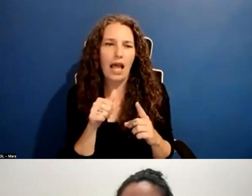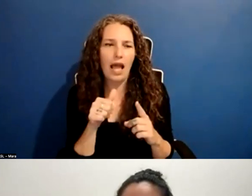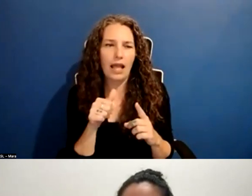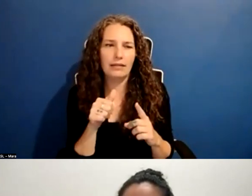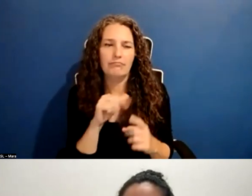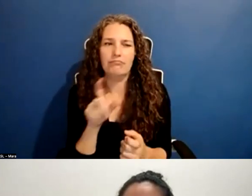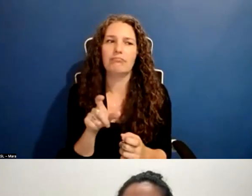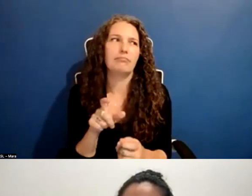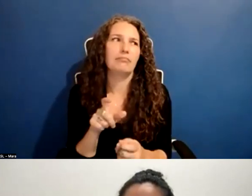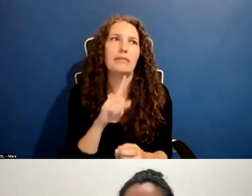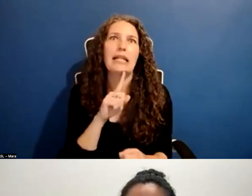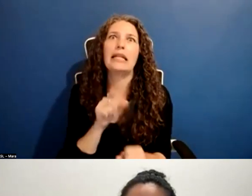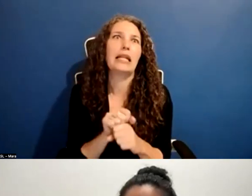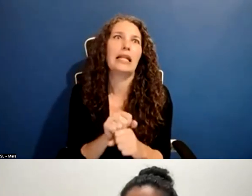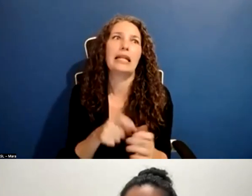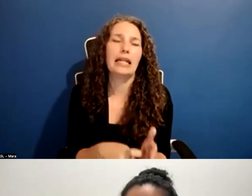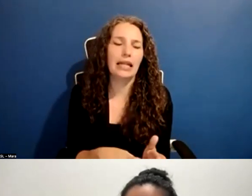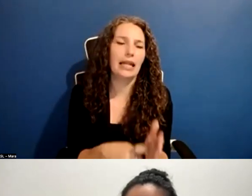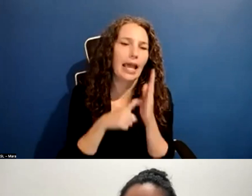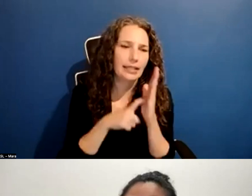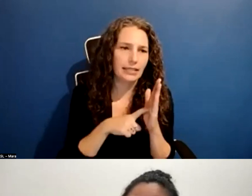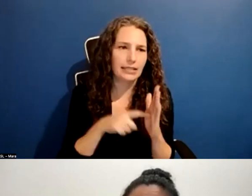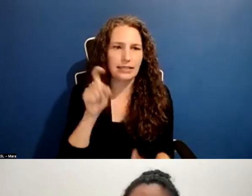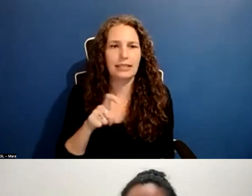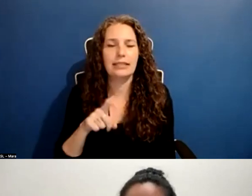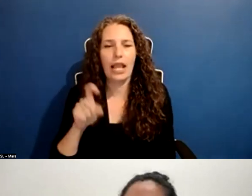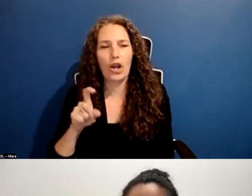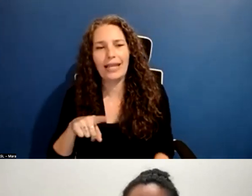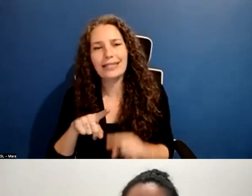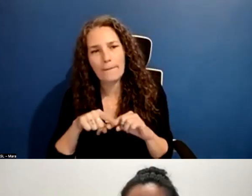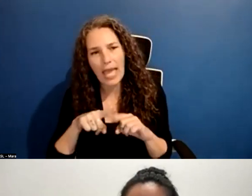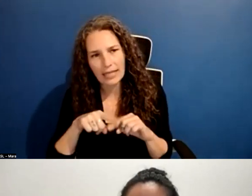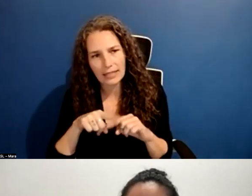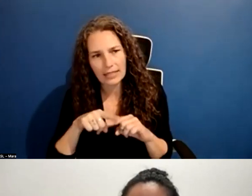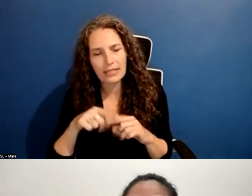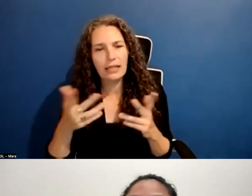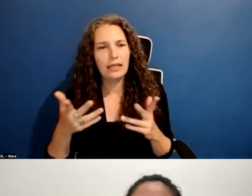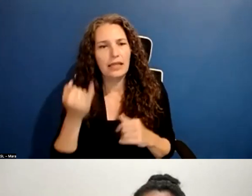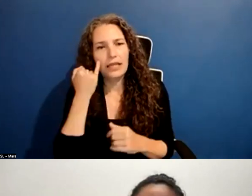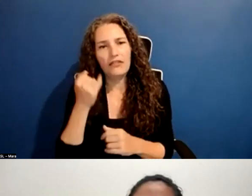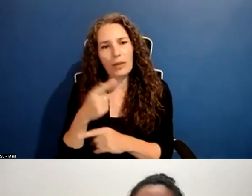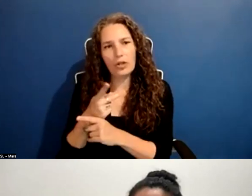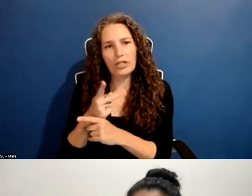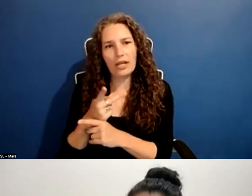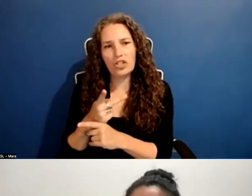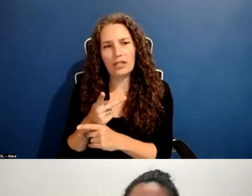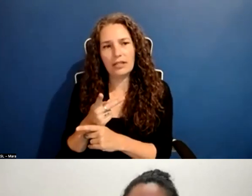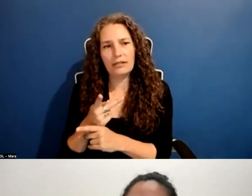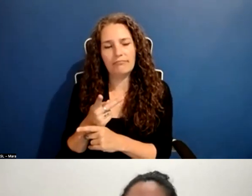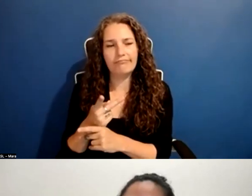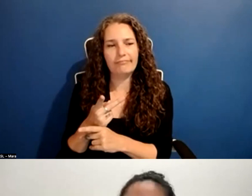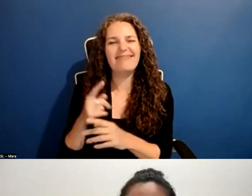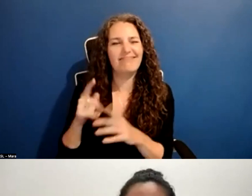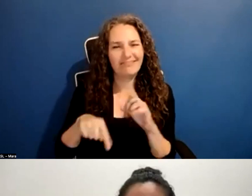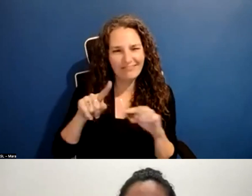And also if your production has a fewer means, it's okay. you don't have one, this does become a